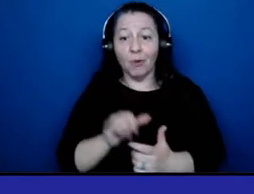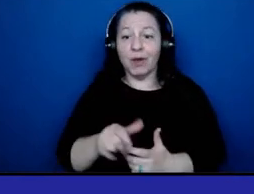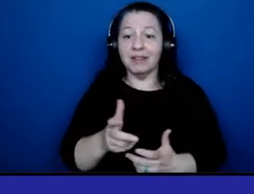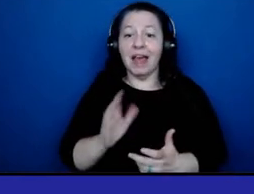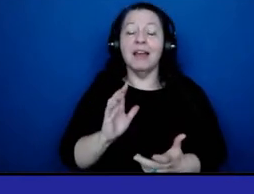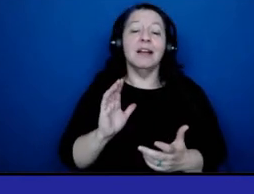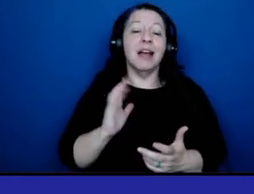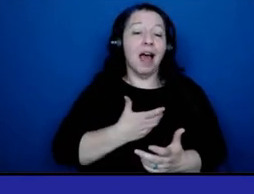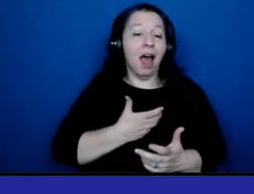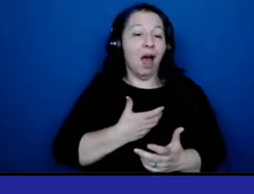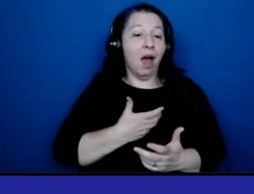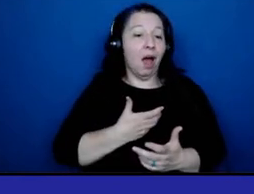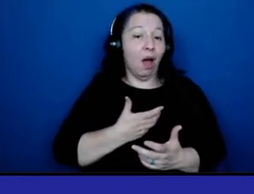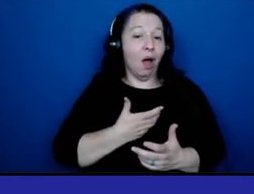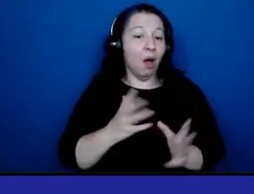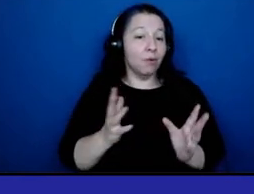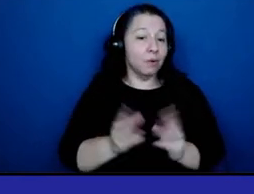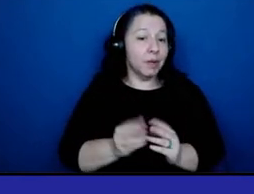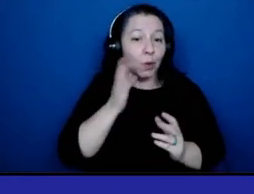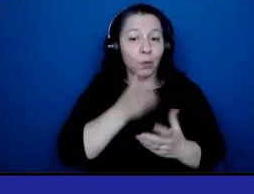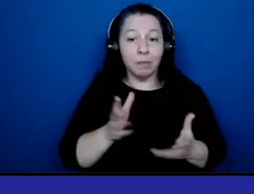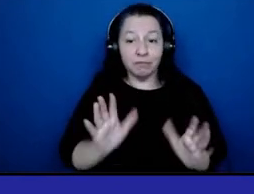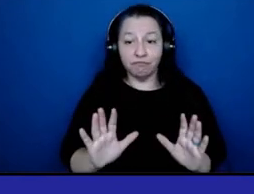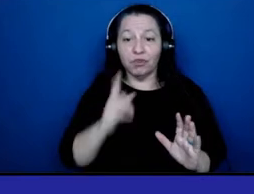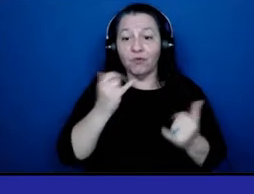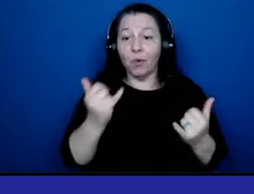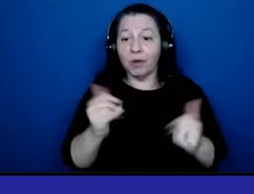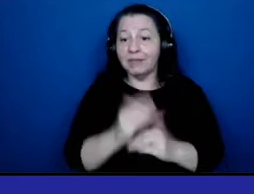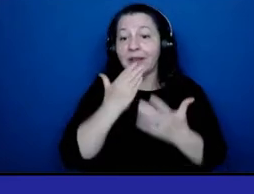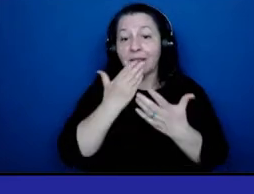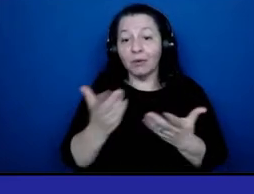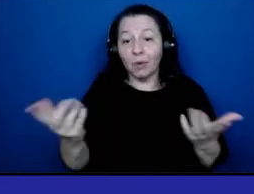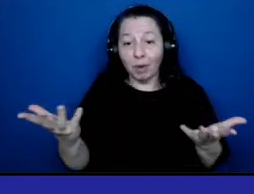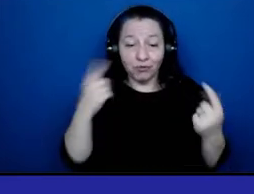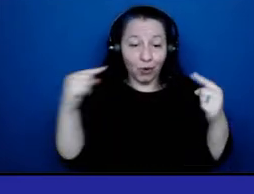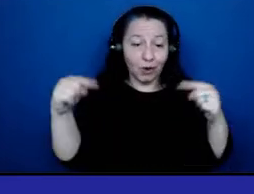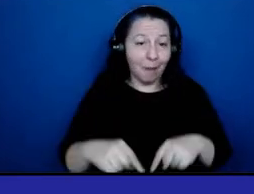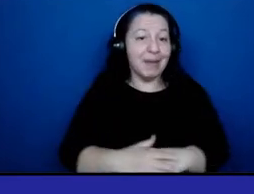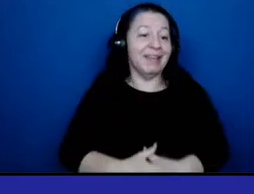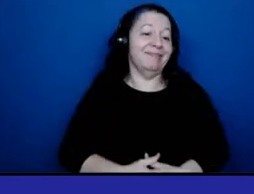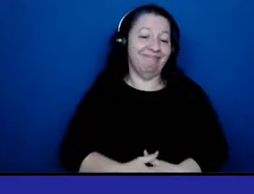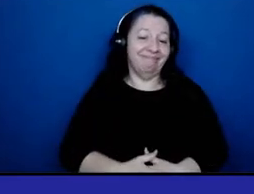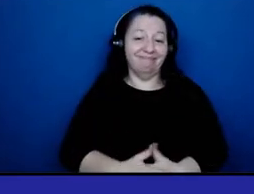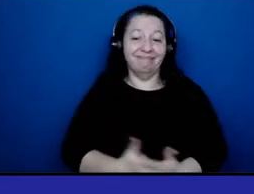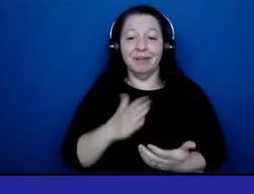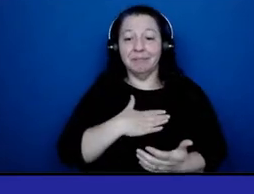conclude our program uh for the evening thank you so much for being here and uh please get home safely